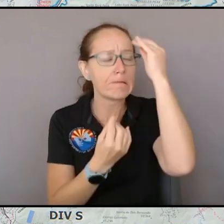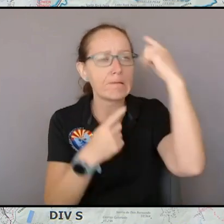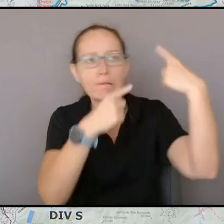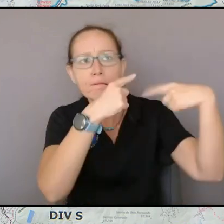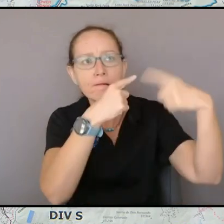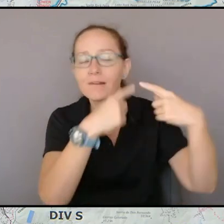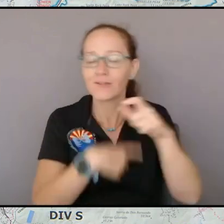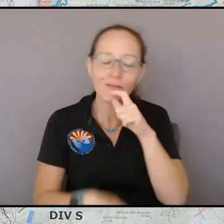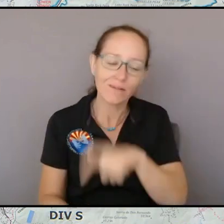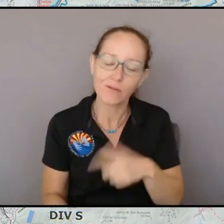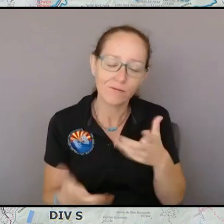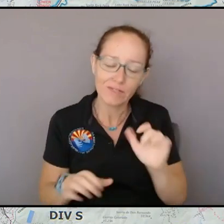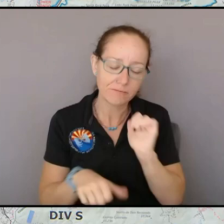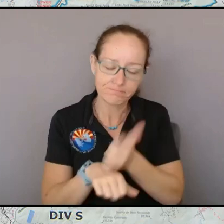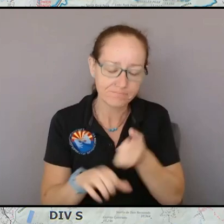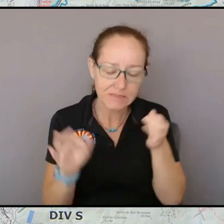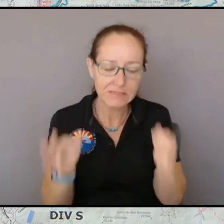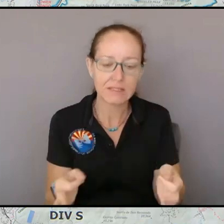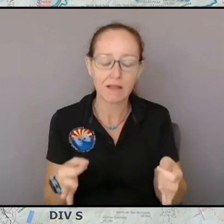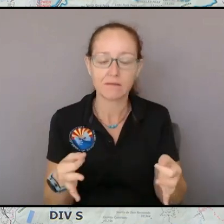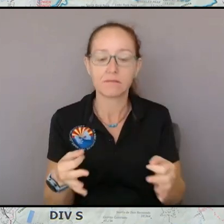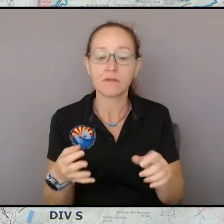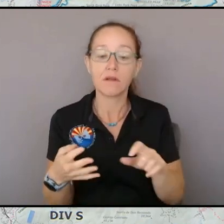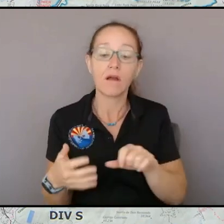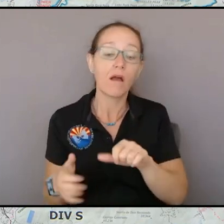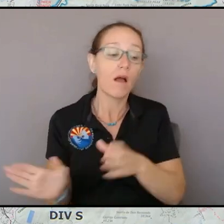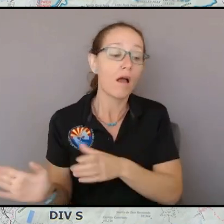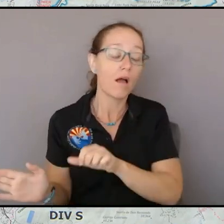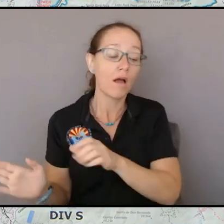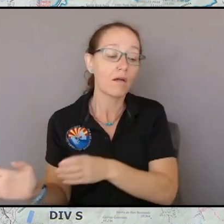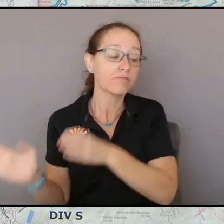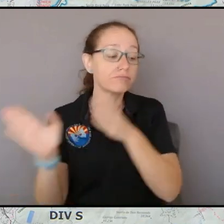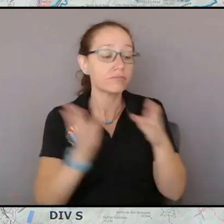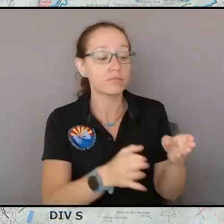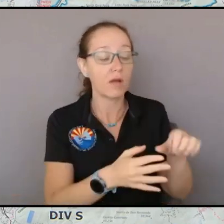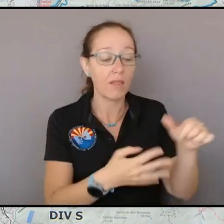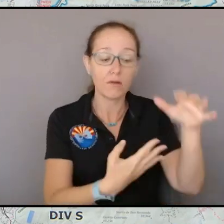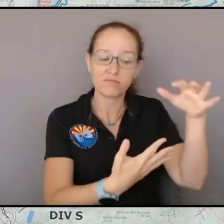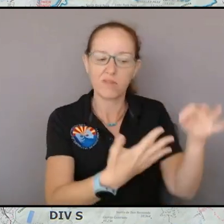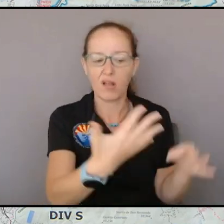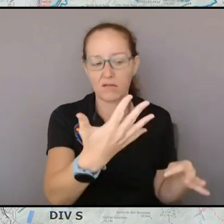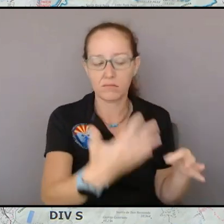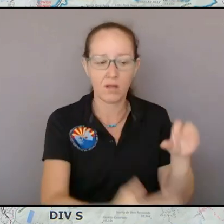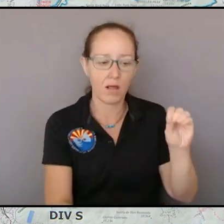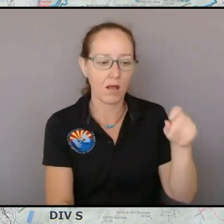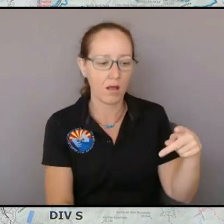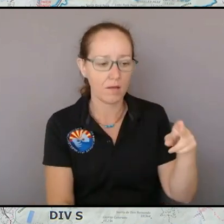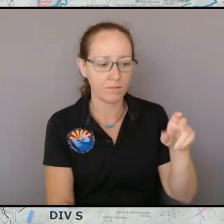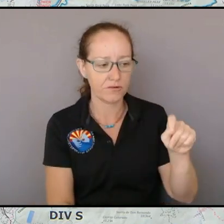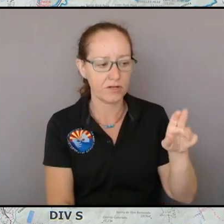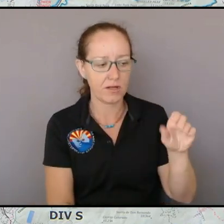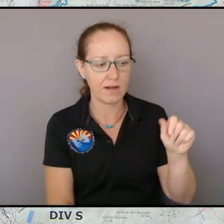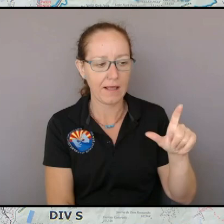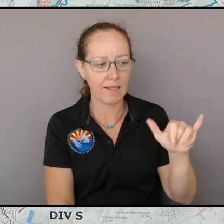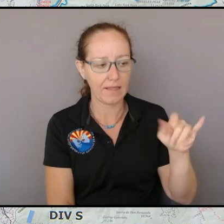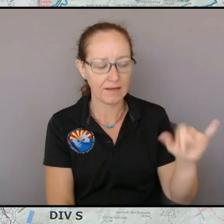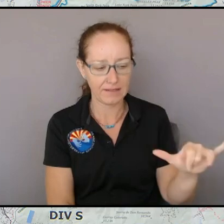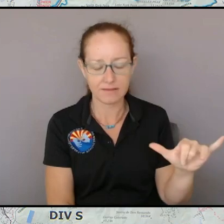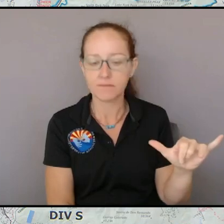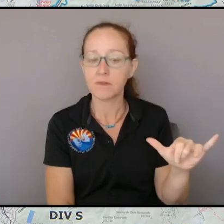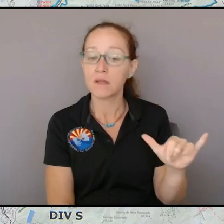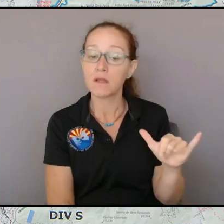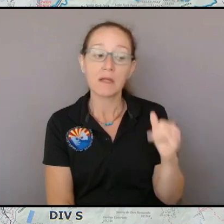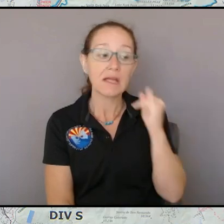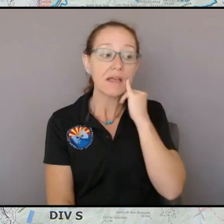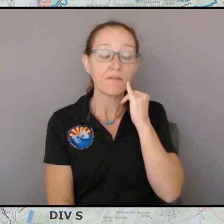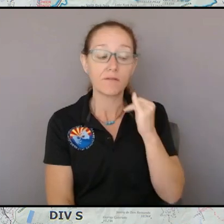there's a temptation especially if you're the one the person in in my role that that creates strategies to